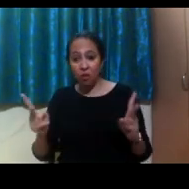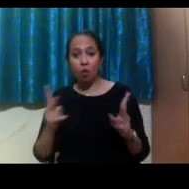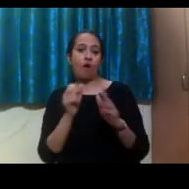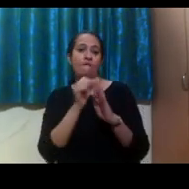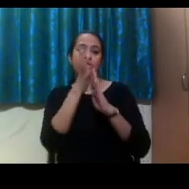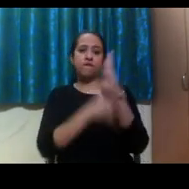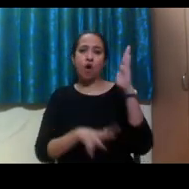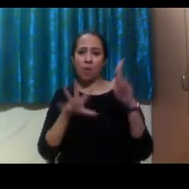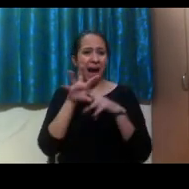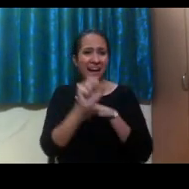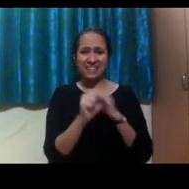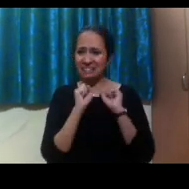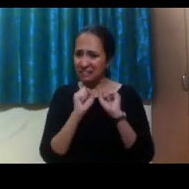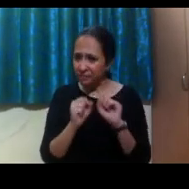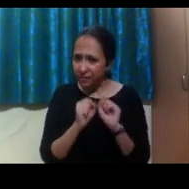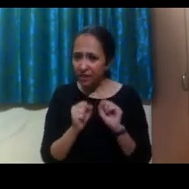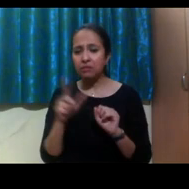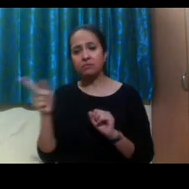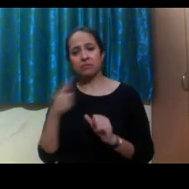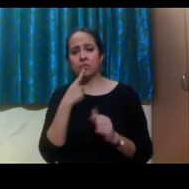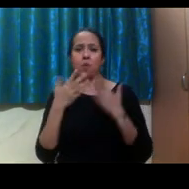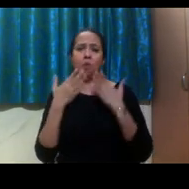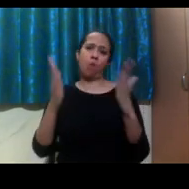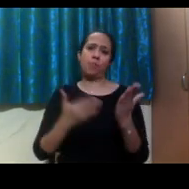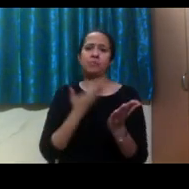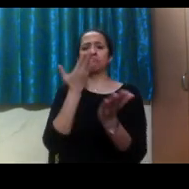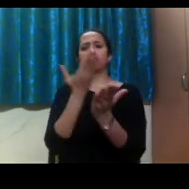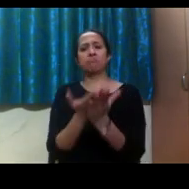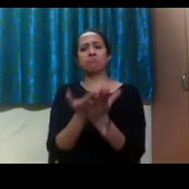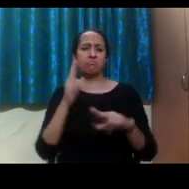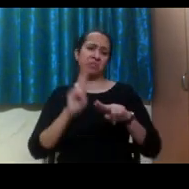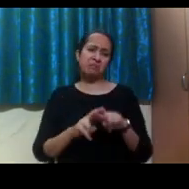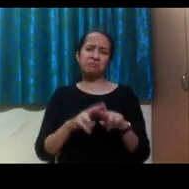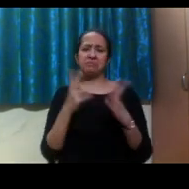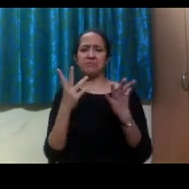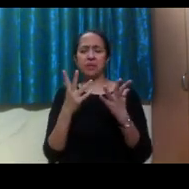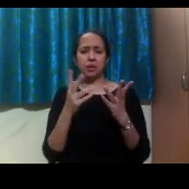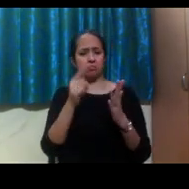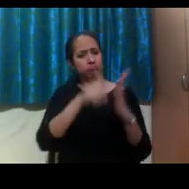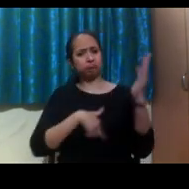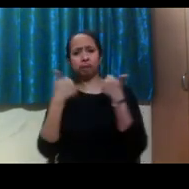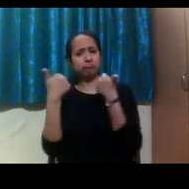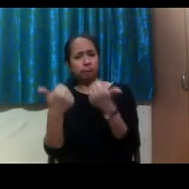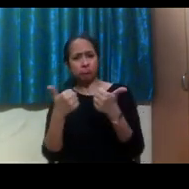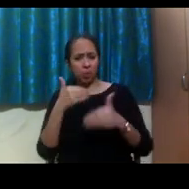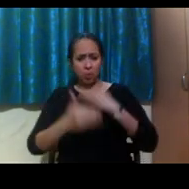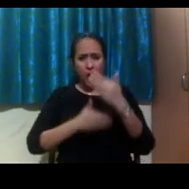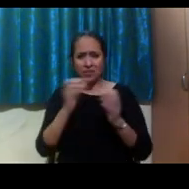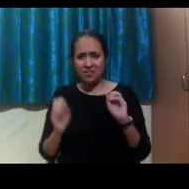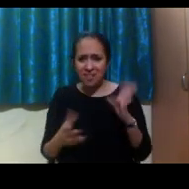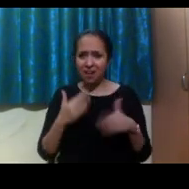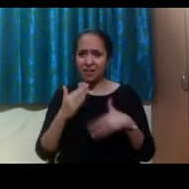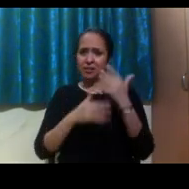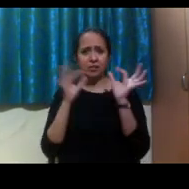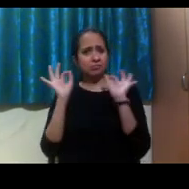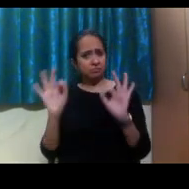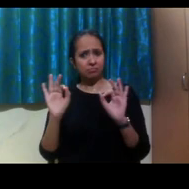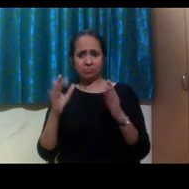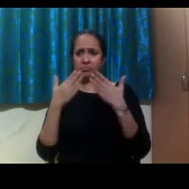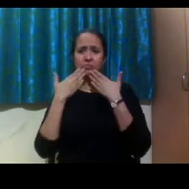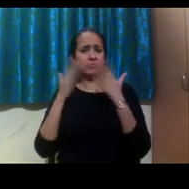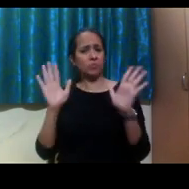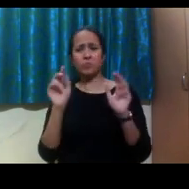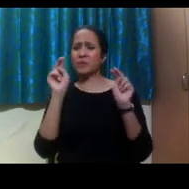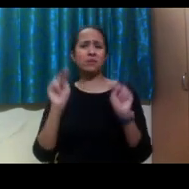might need to request accommodations. You don't have to fully disclose, um, all your disability details, but just your